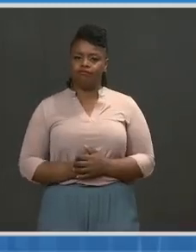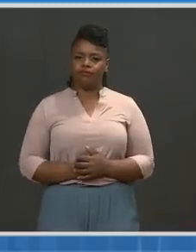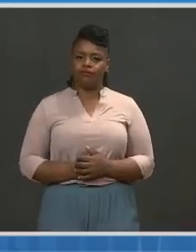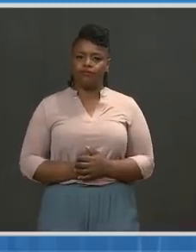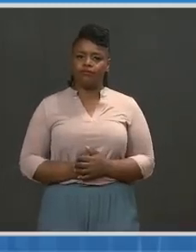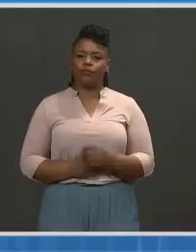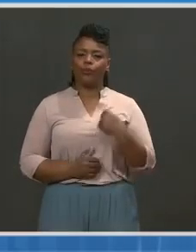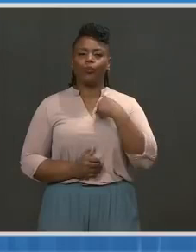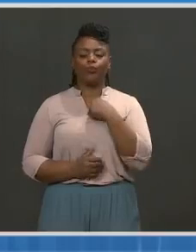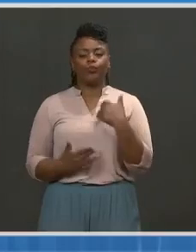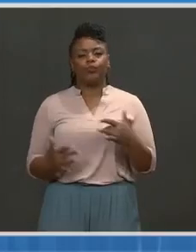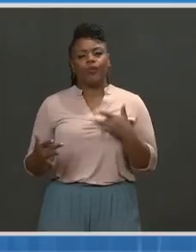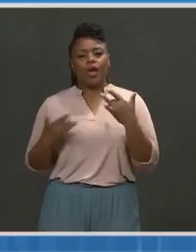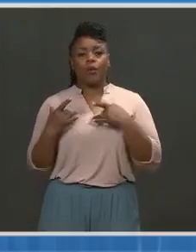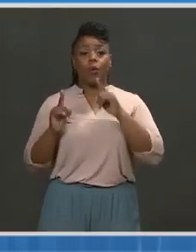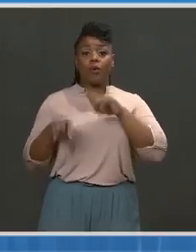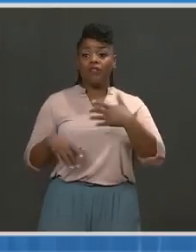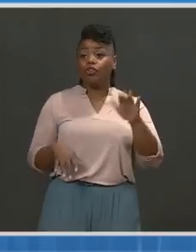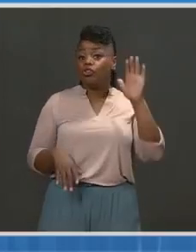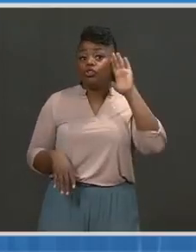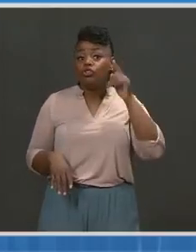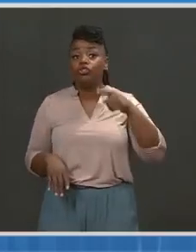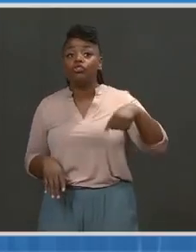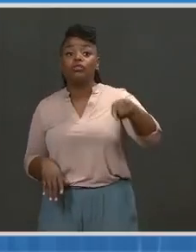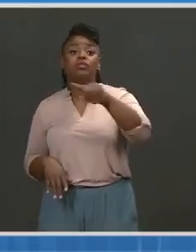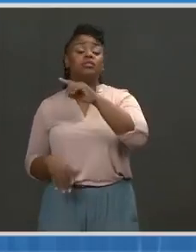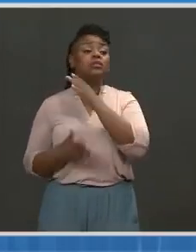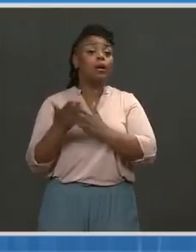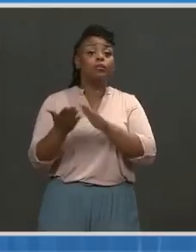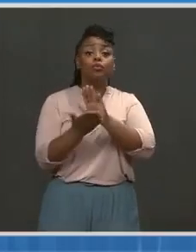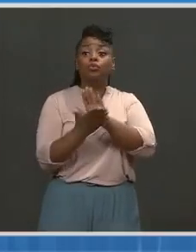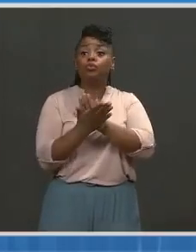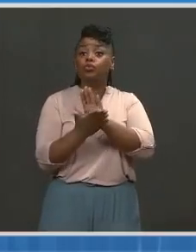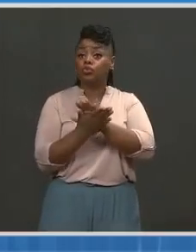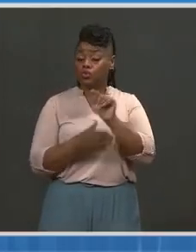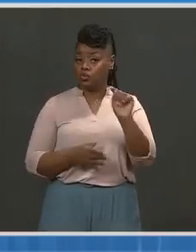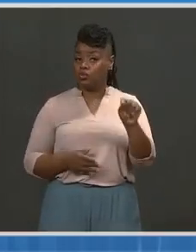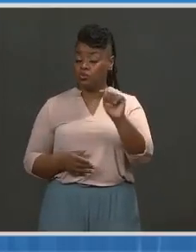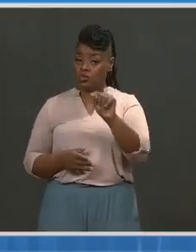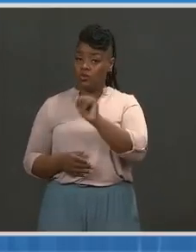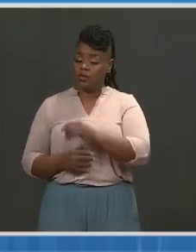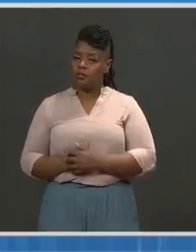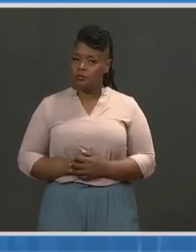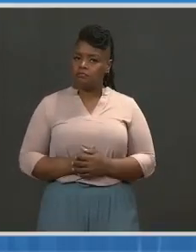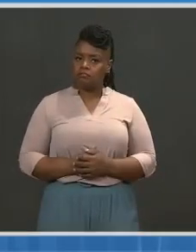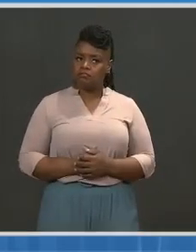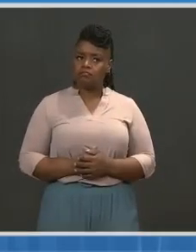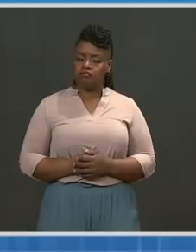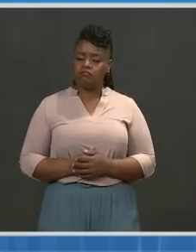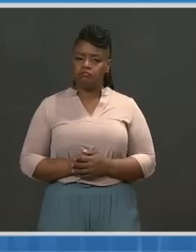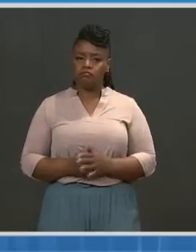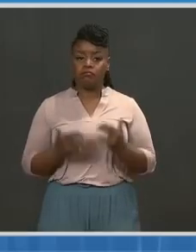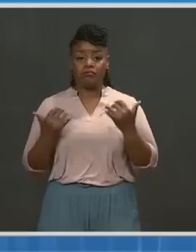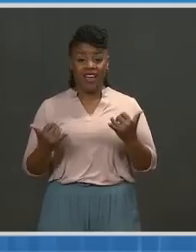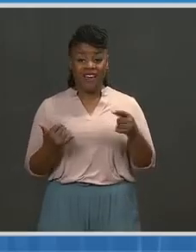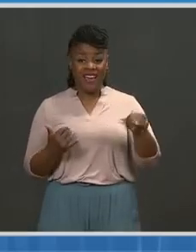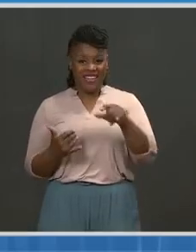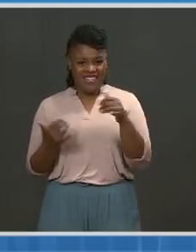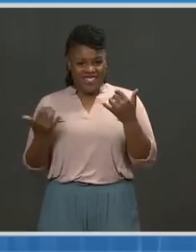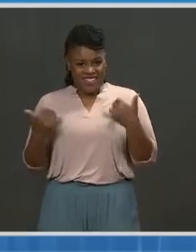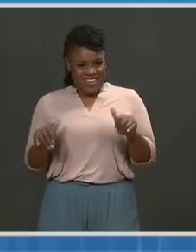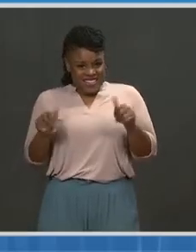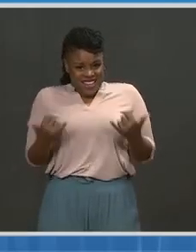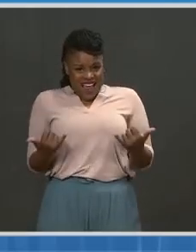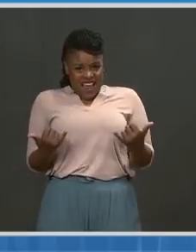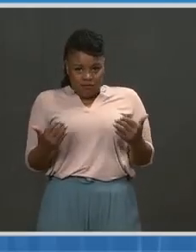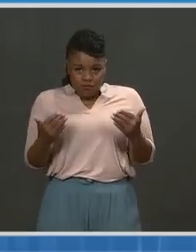are starting to see results. I'm excited to report that we've heard from a number of school districts since our updated guidance was released last Friday